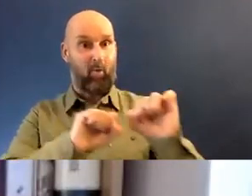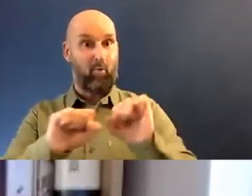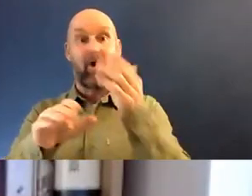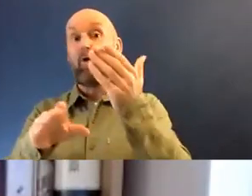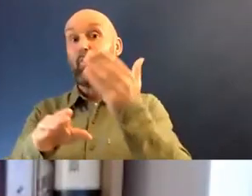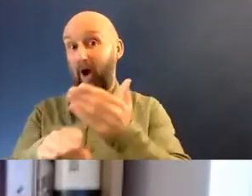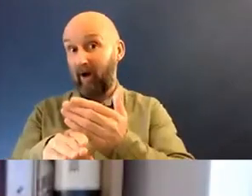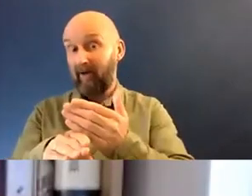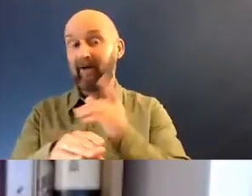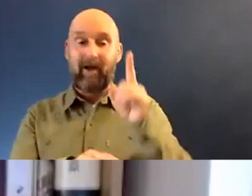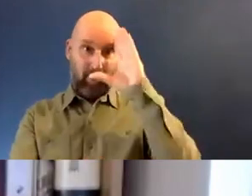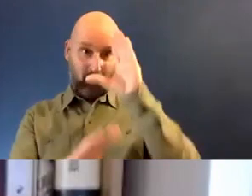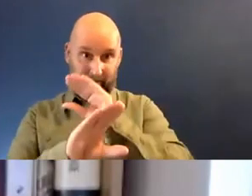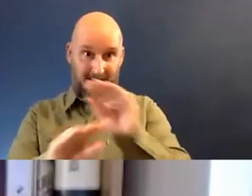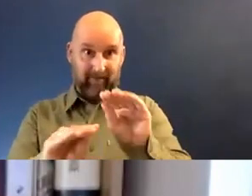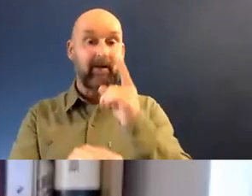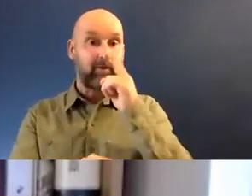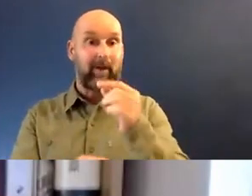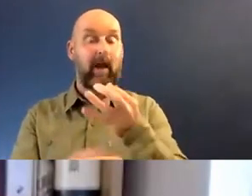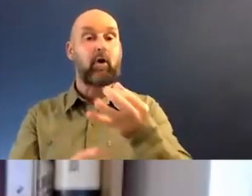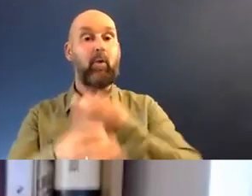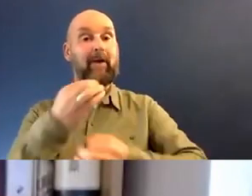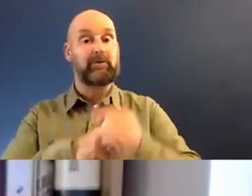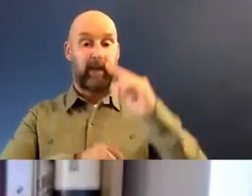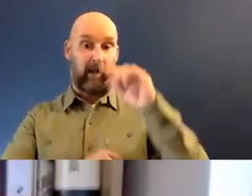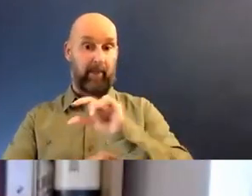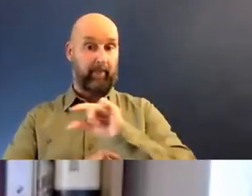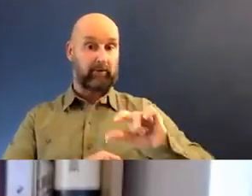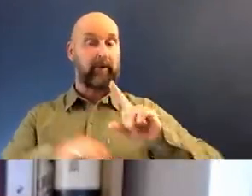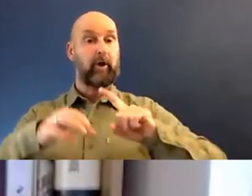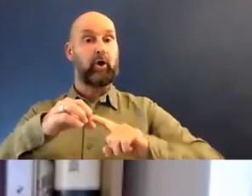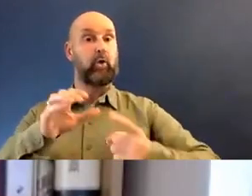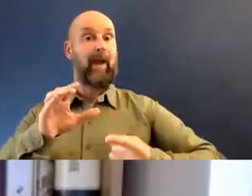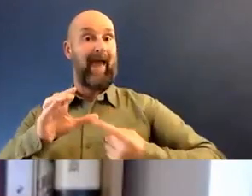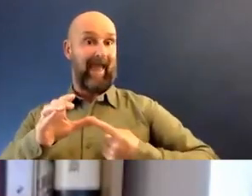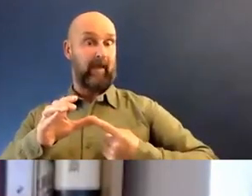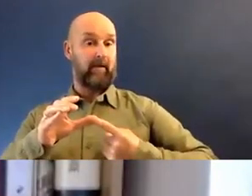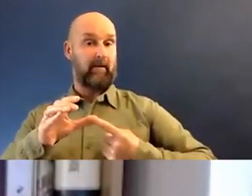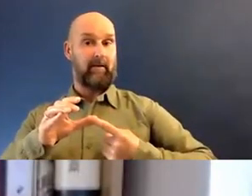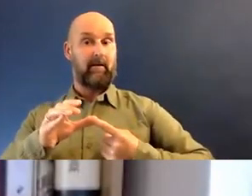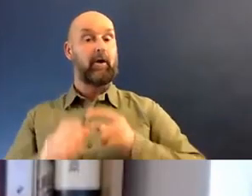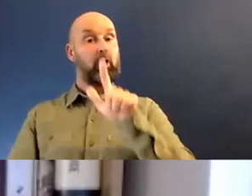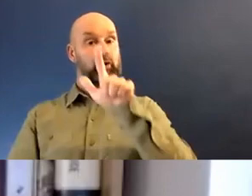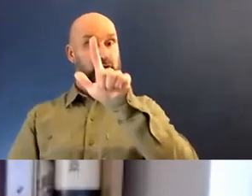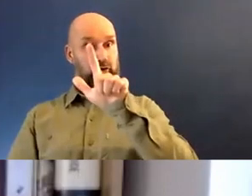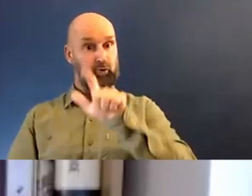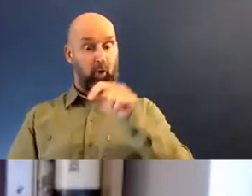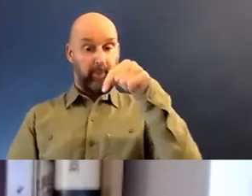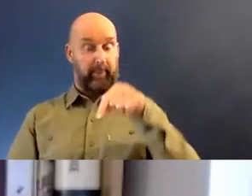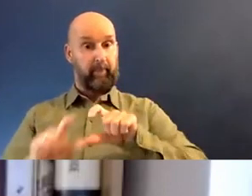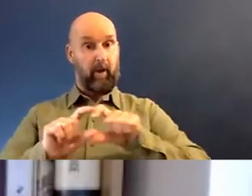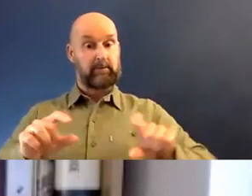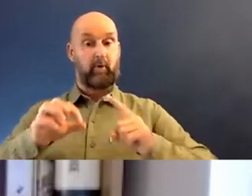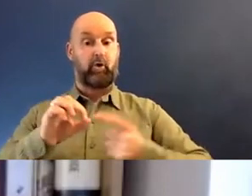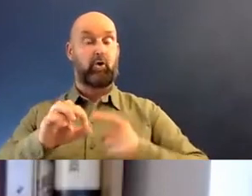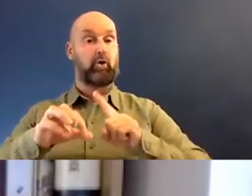to remind you again that you can drop your questions into the Q&A section on the website. If you scroll to the bottom of your screen, you should see the Q&A